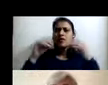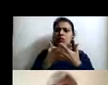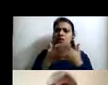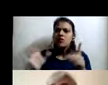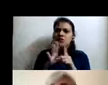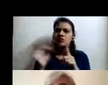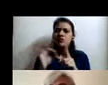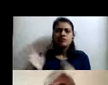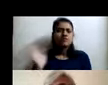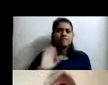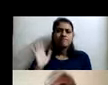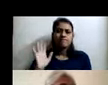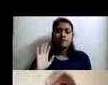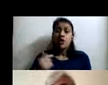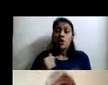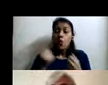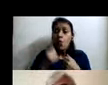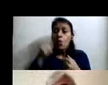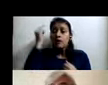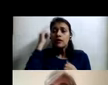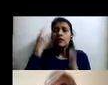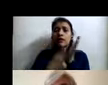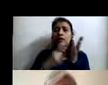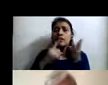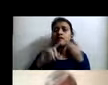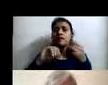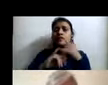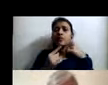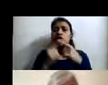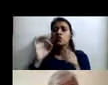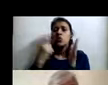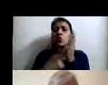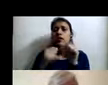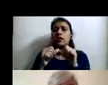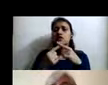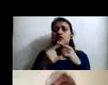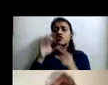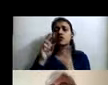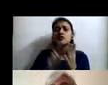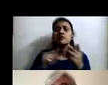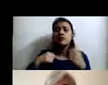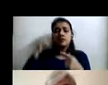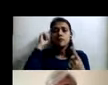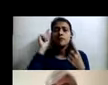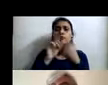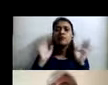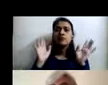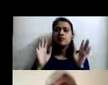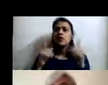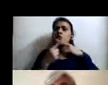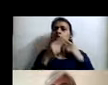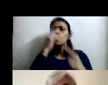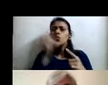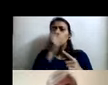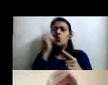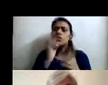our model was about restoration, it wasn't about tourism. So we resisted all that and said no, we will give this